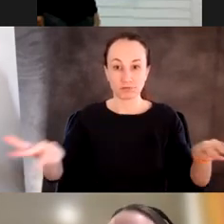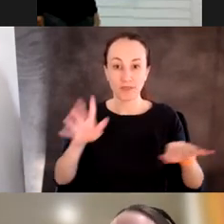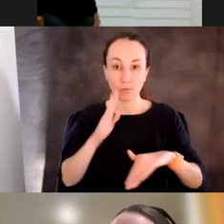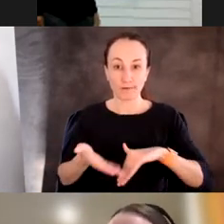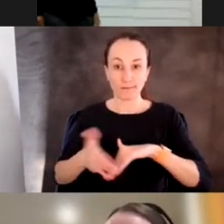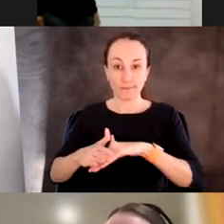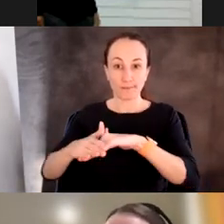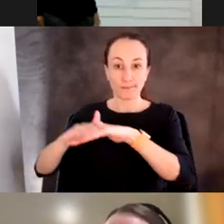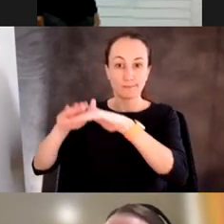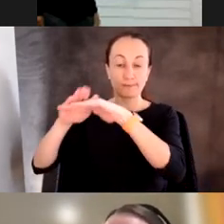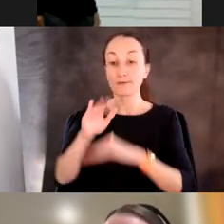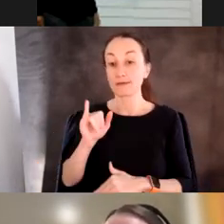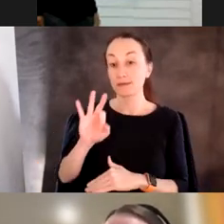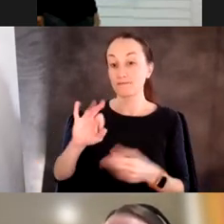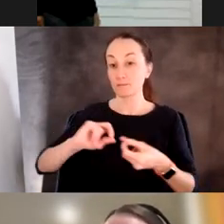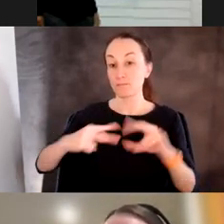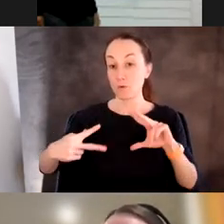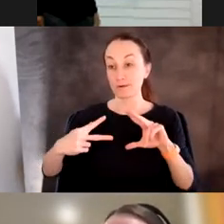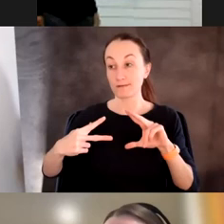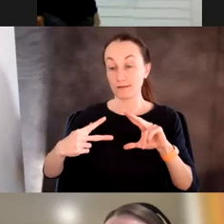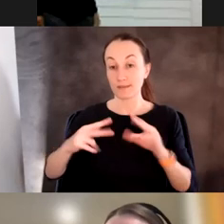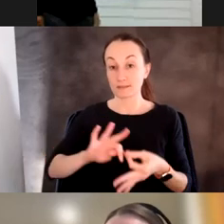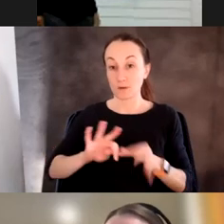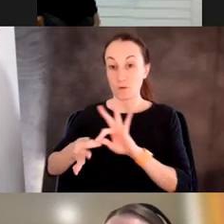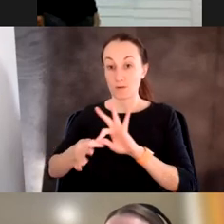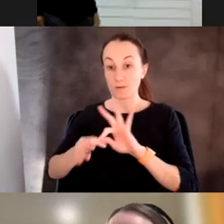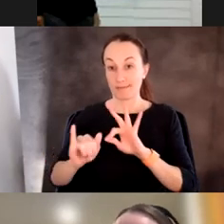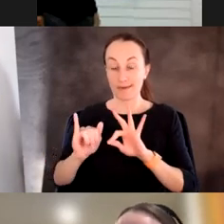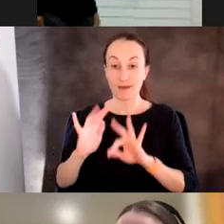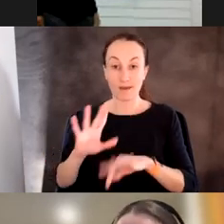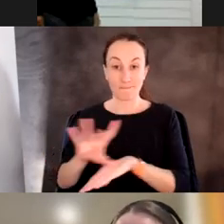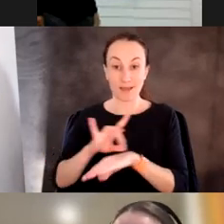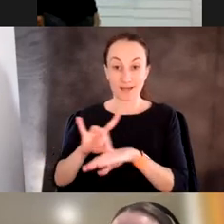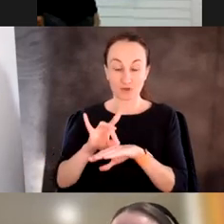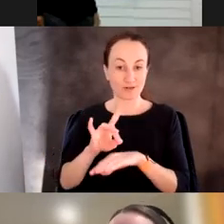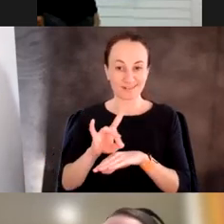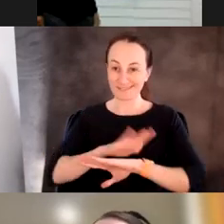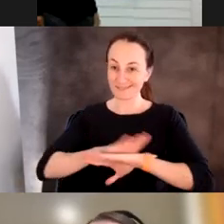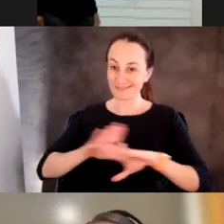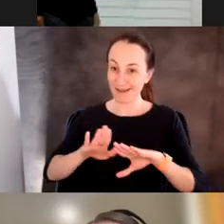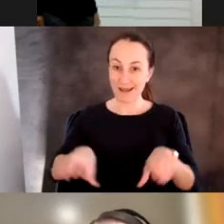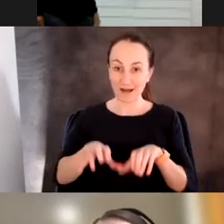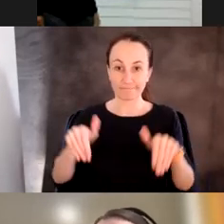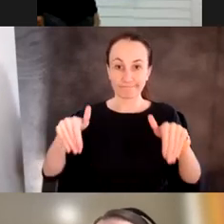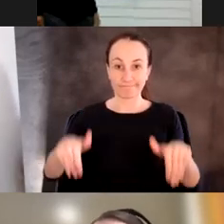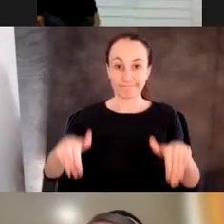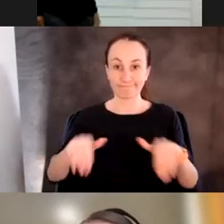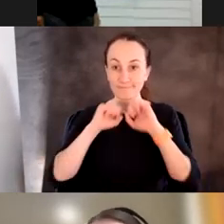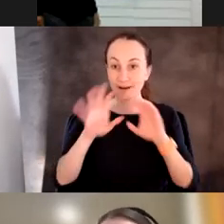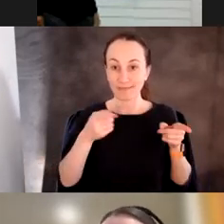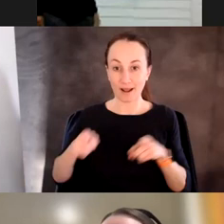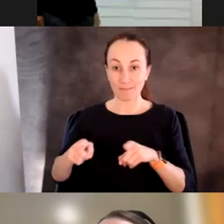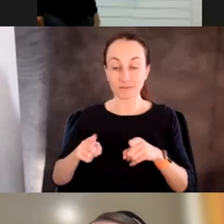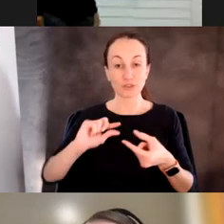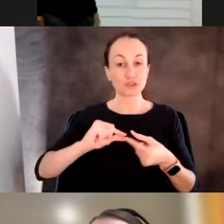If the protein encoded by that bacteriophage is inactive, then nothing happens. The gene